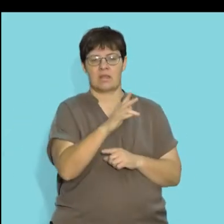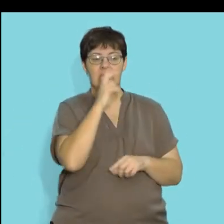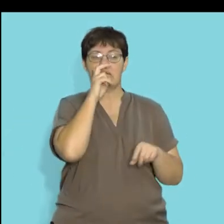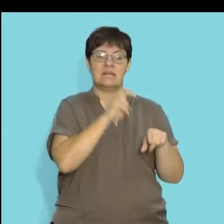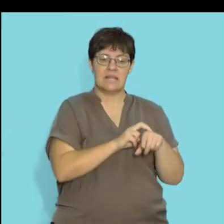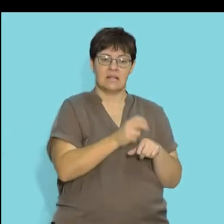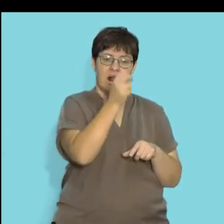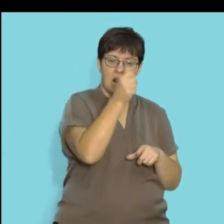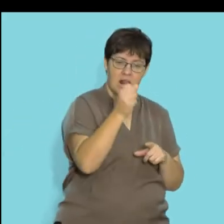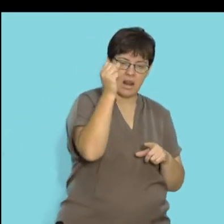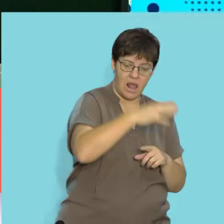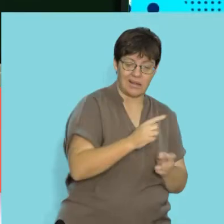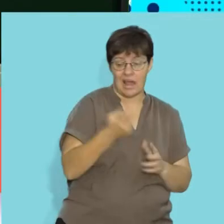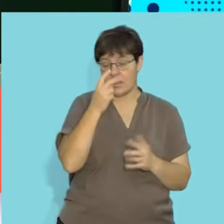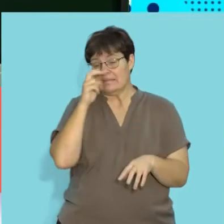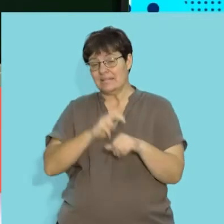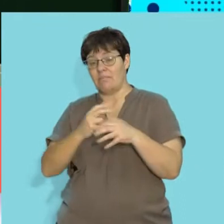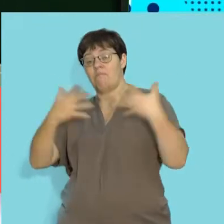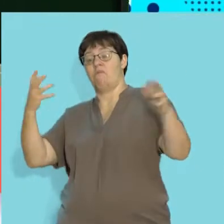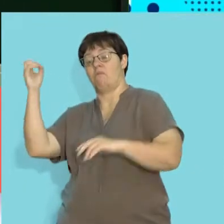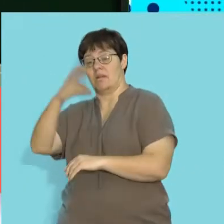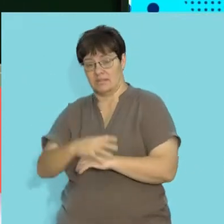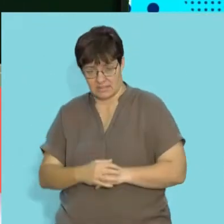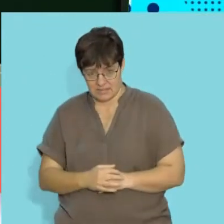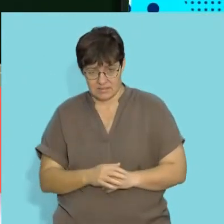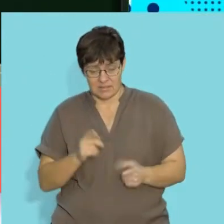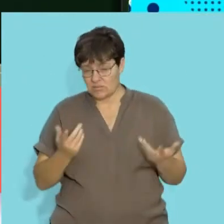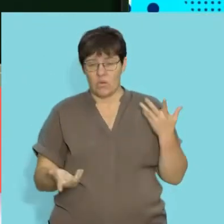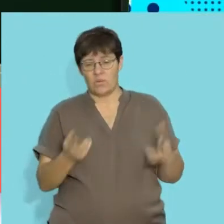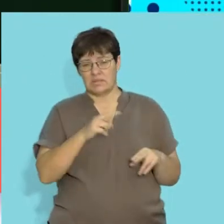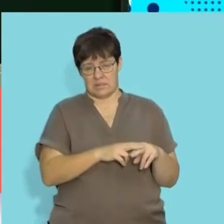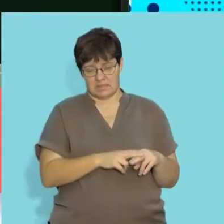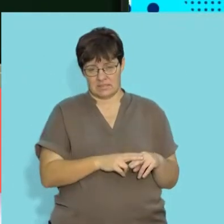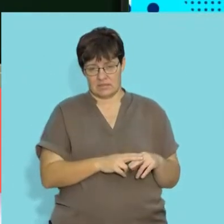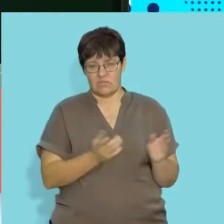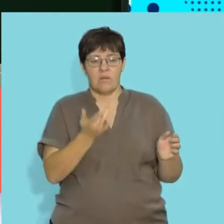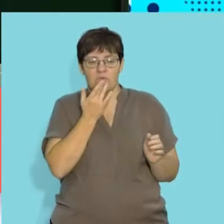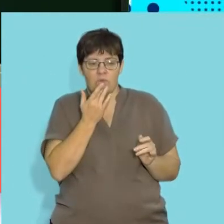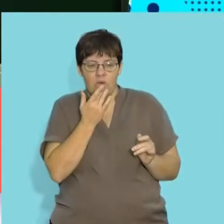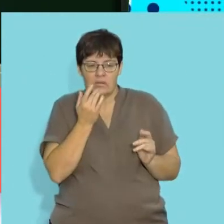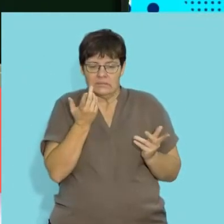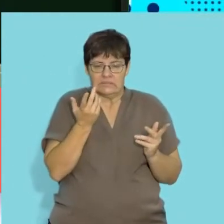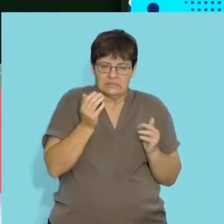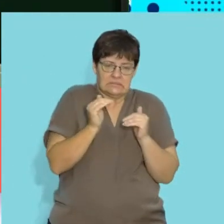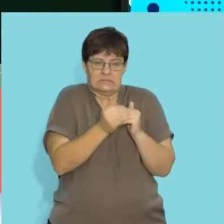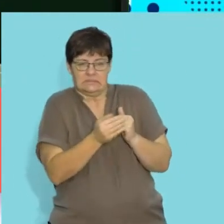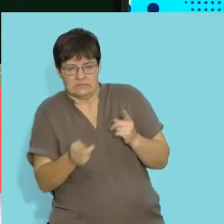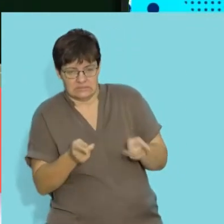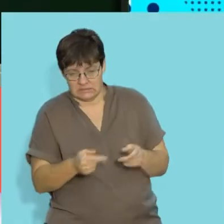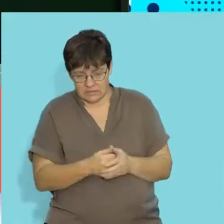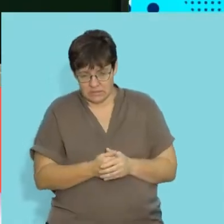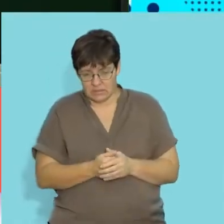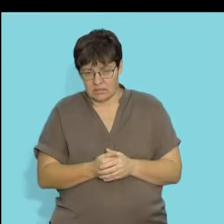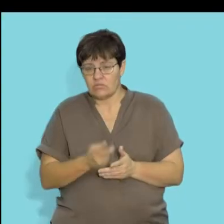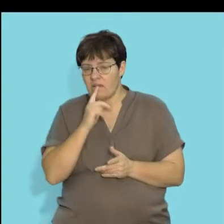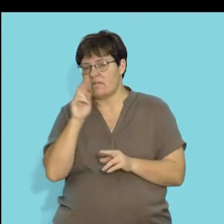that require different amounts of light. And so we have plants that use a lot of light during the day, and some that prefer to have less light. And so based